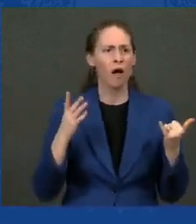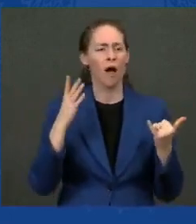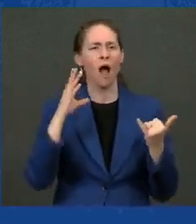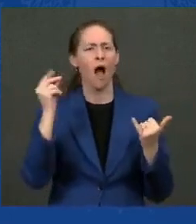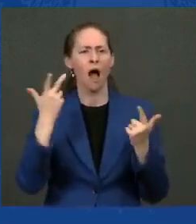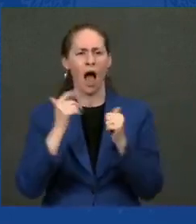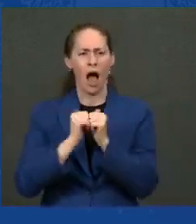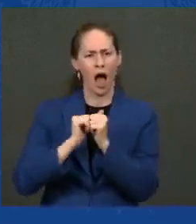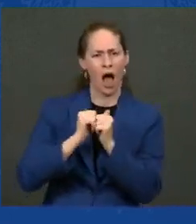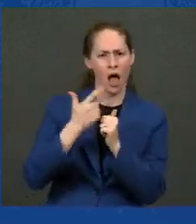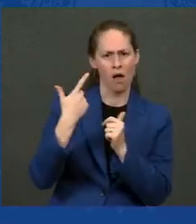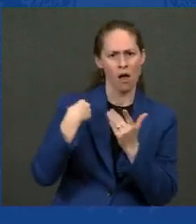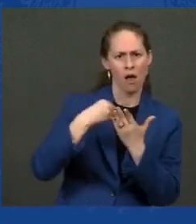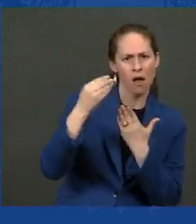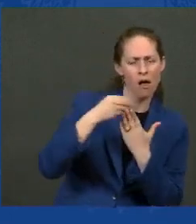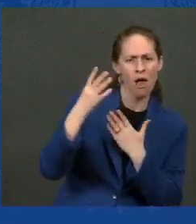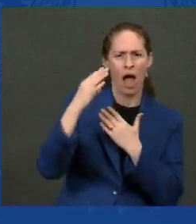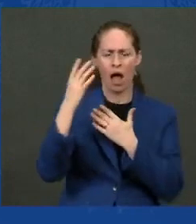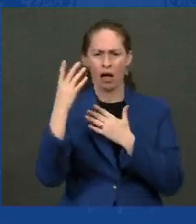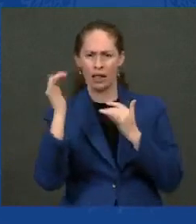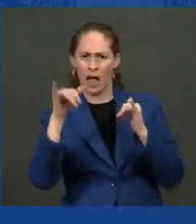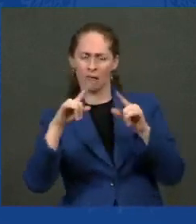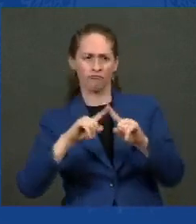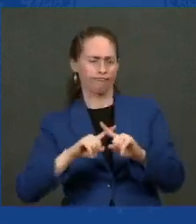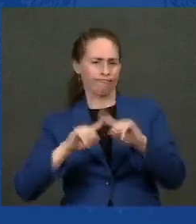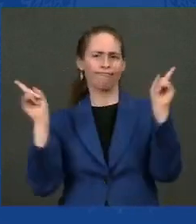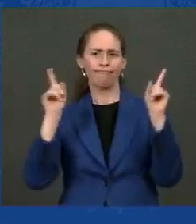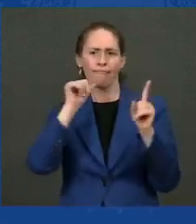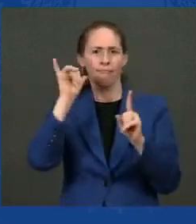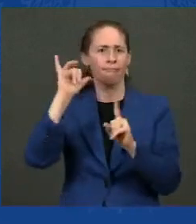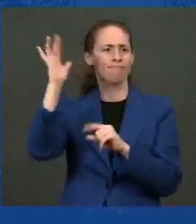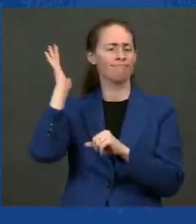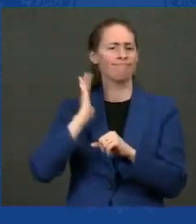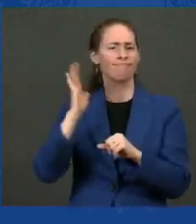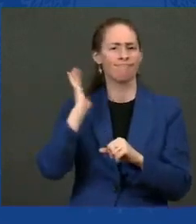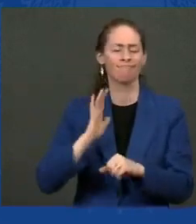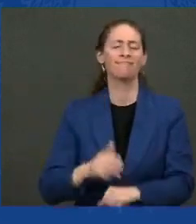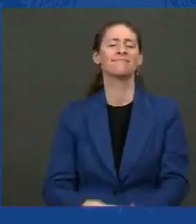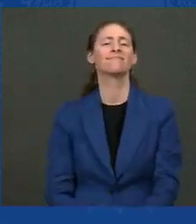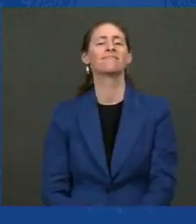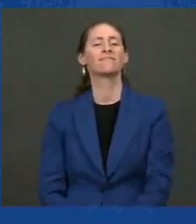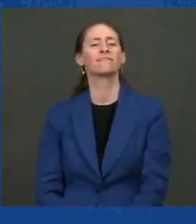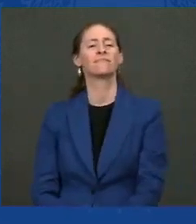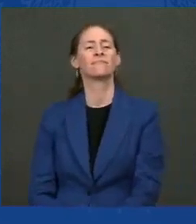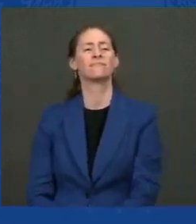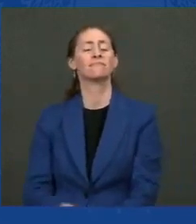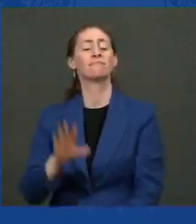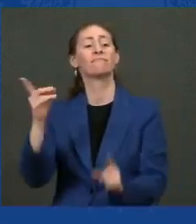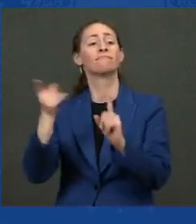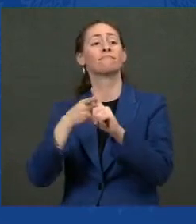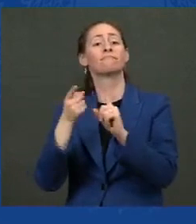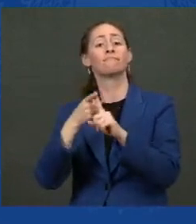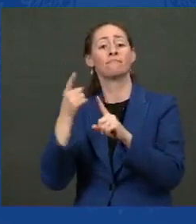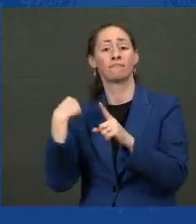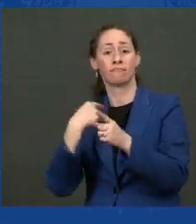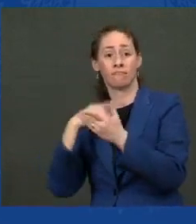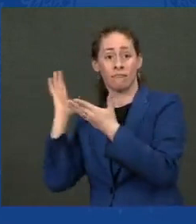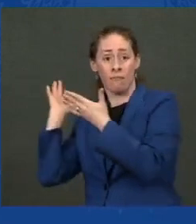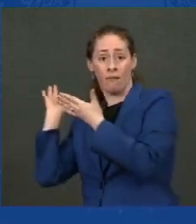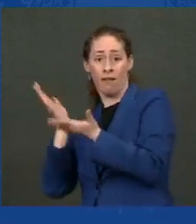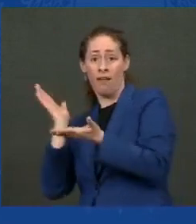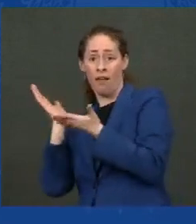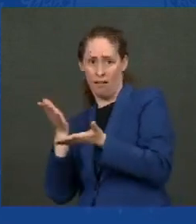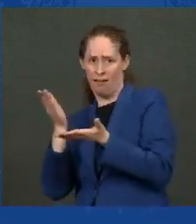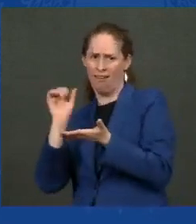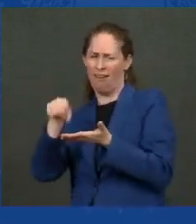uh first and foremost i'd like to say that our supply chain uh has is uh strong and robust and